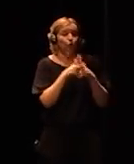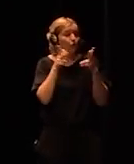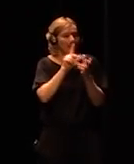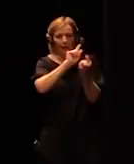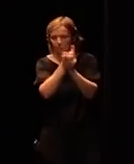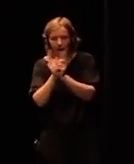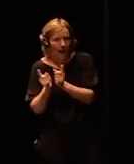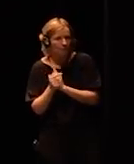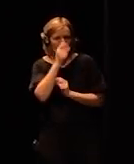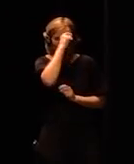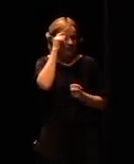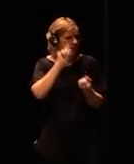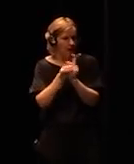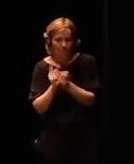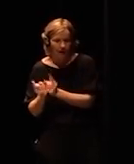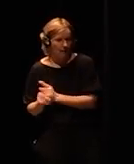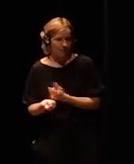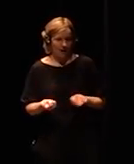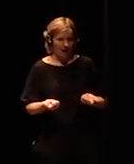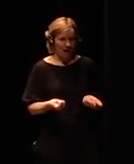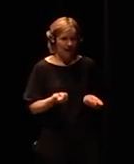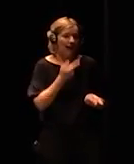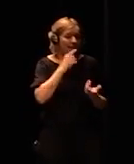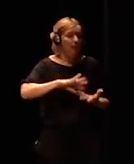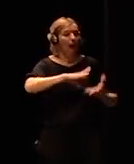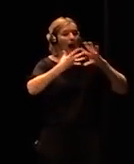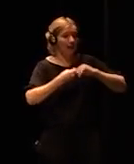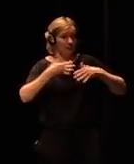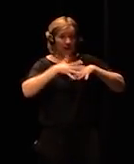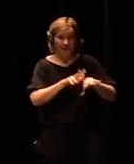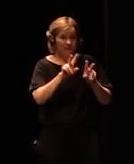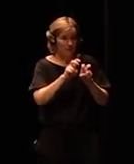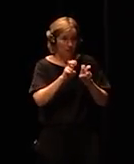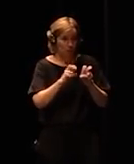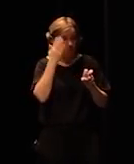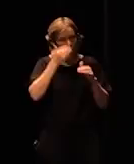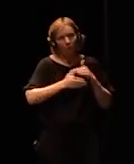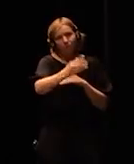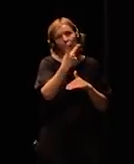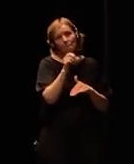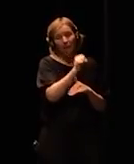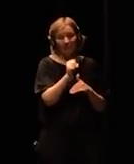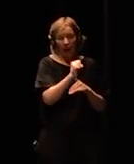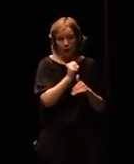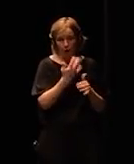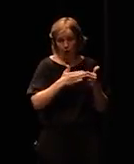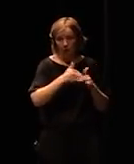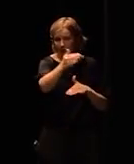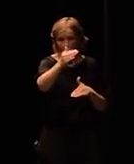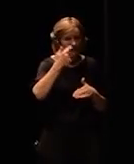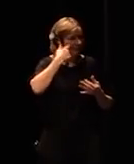new economic system that's happening in the next 20 years roughly 2030 it's been discussed many times and this will be a tough one